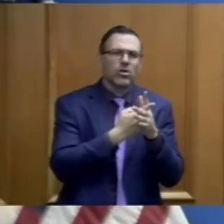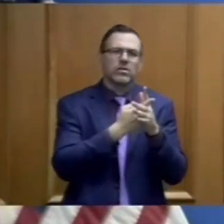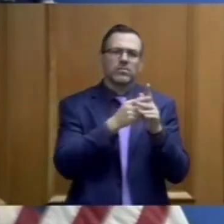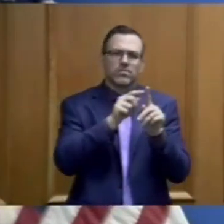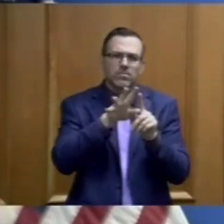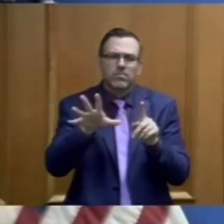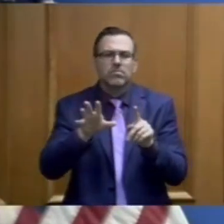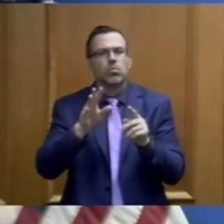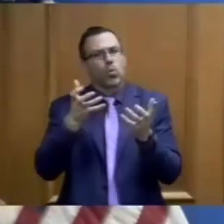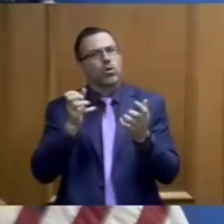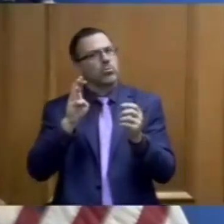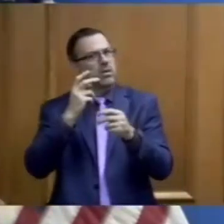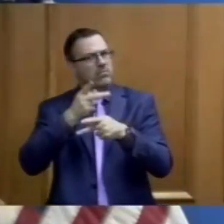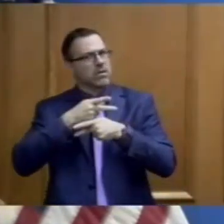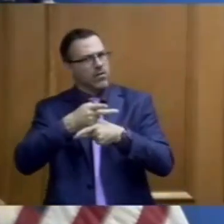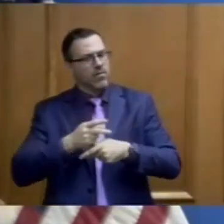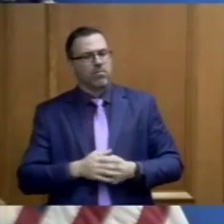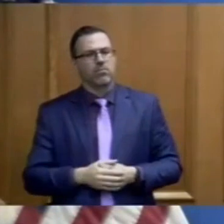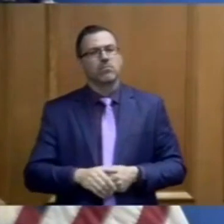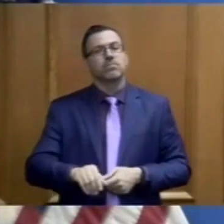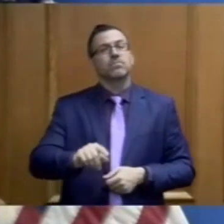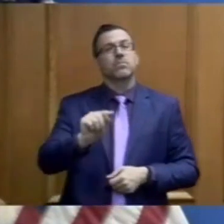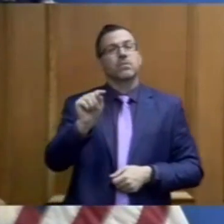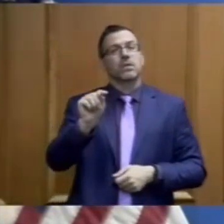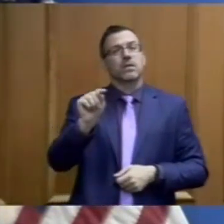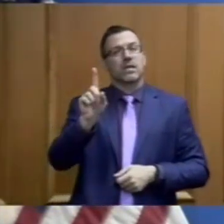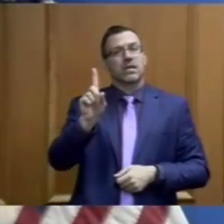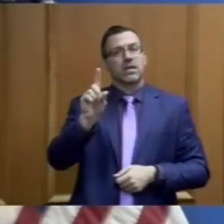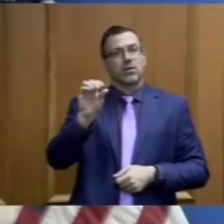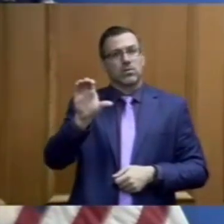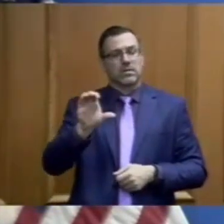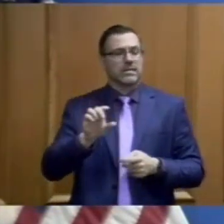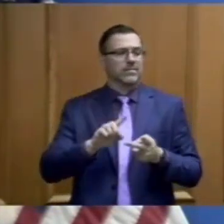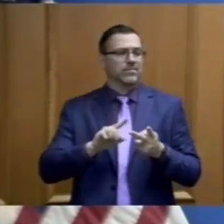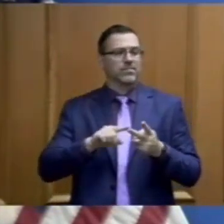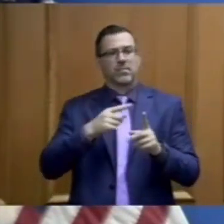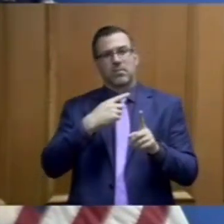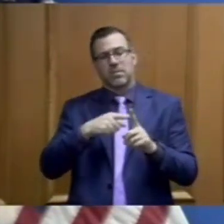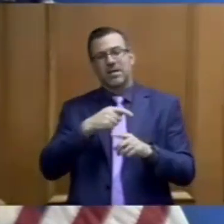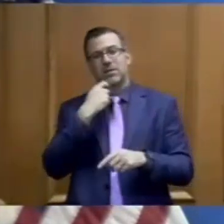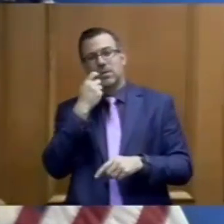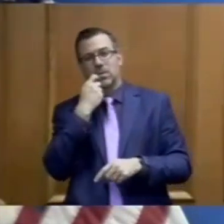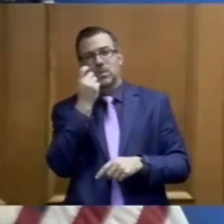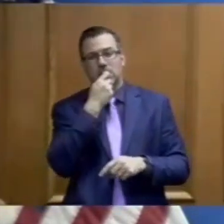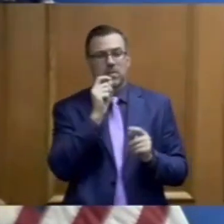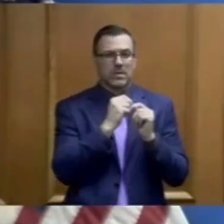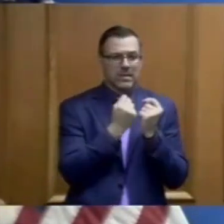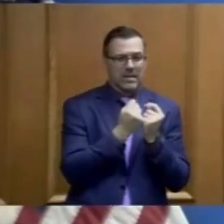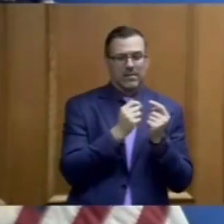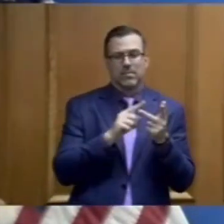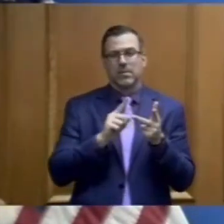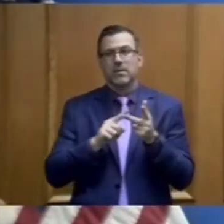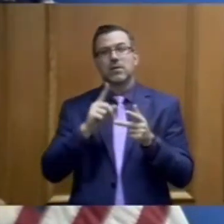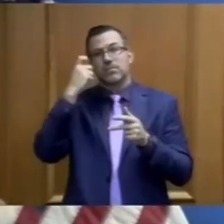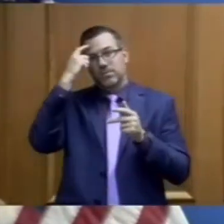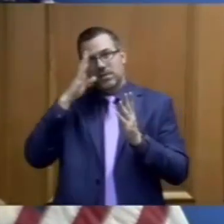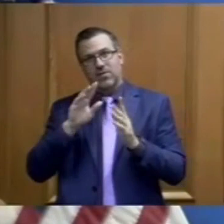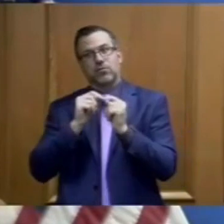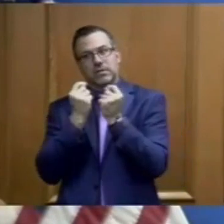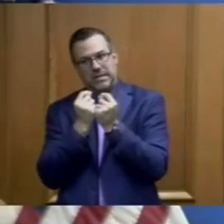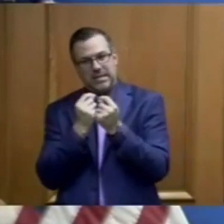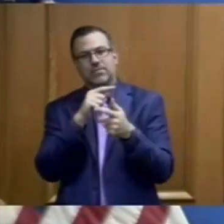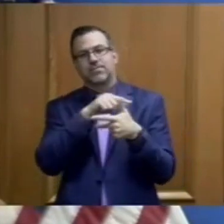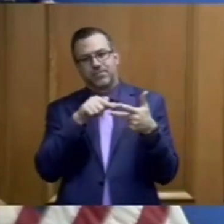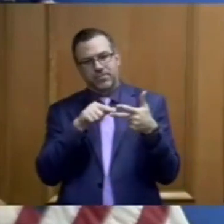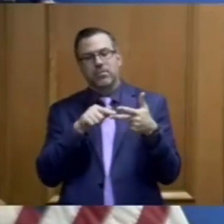of caution. TDOC in conjunction with our medical vendor and the Unified Command Group implemented a plan to expand